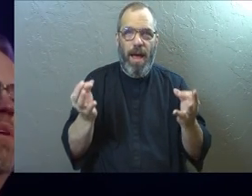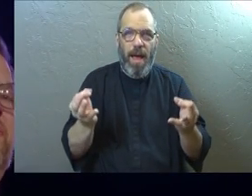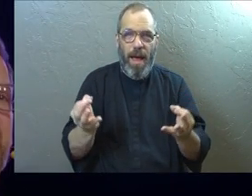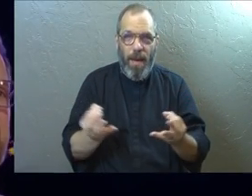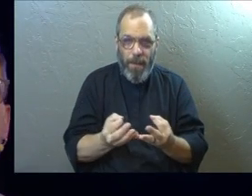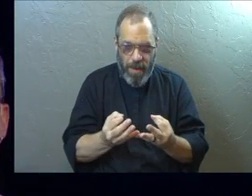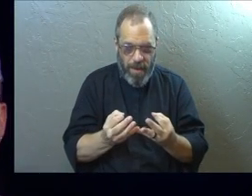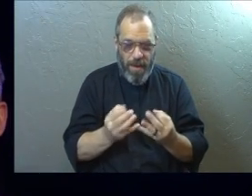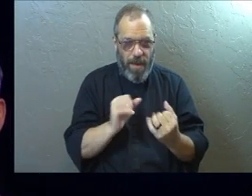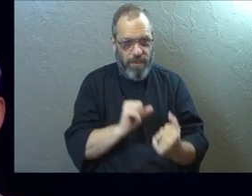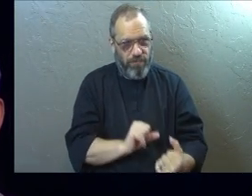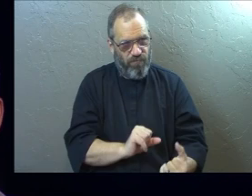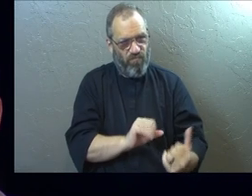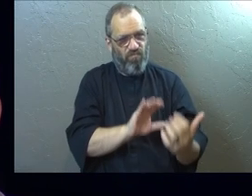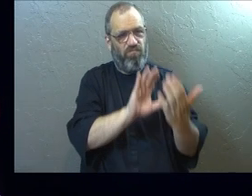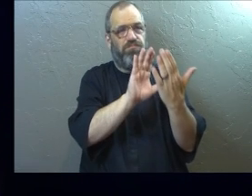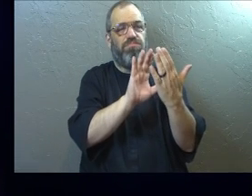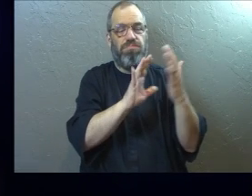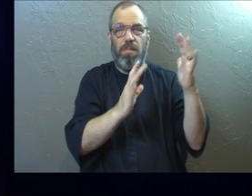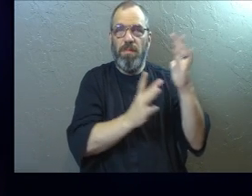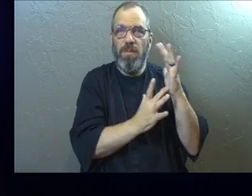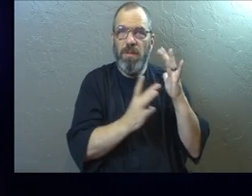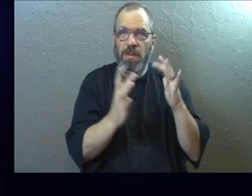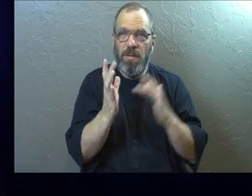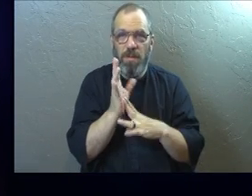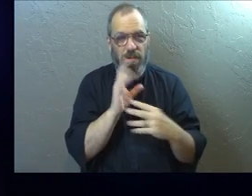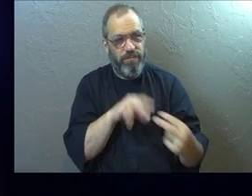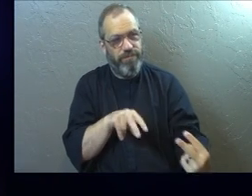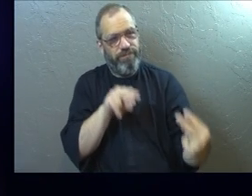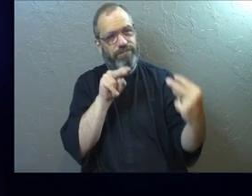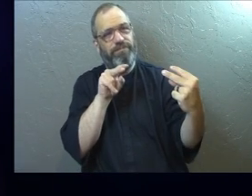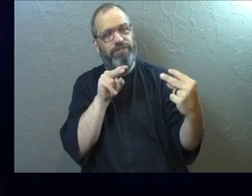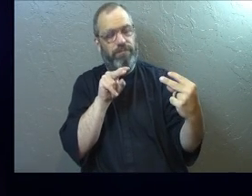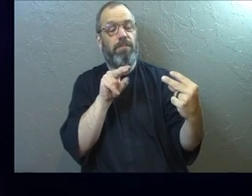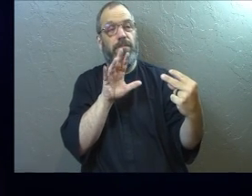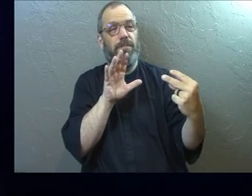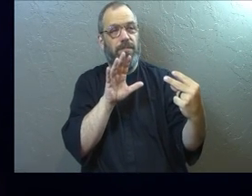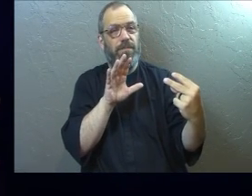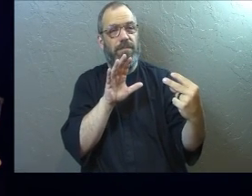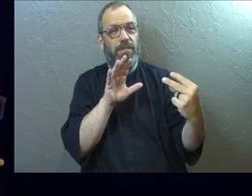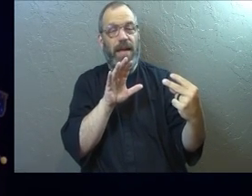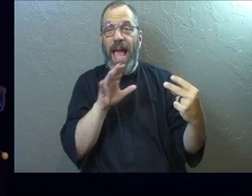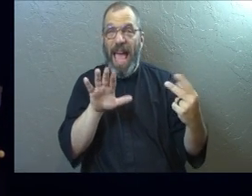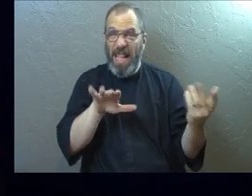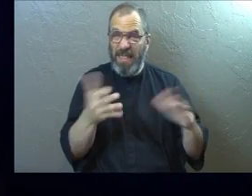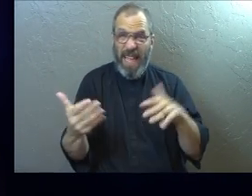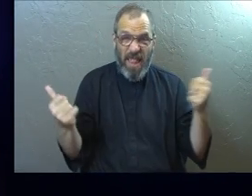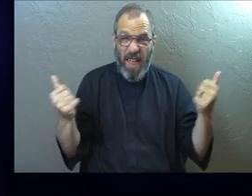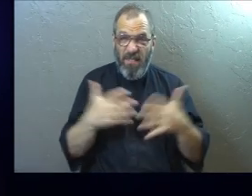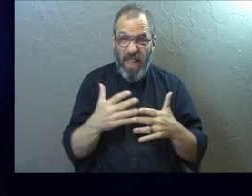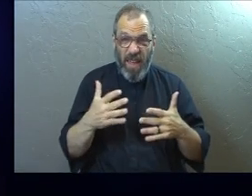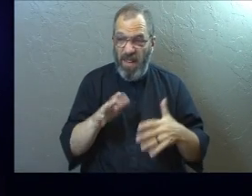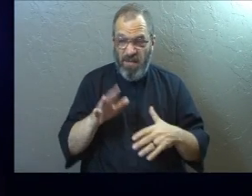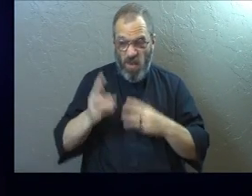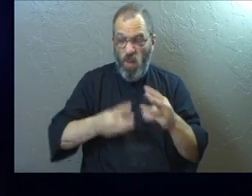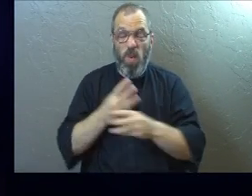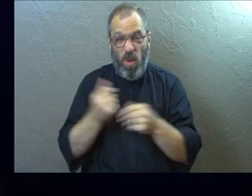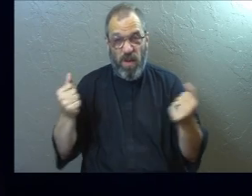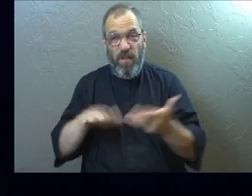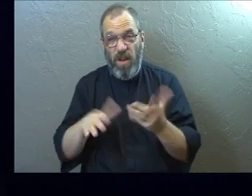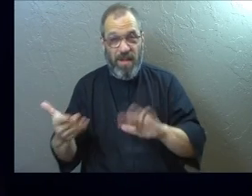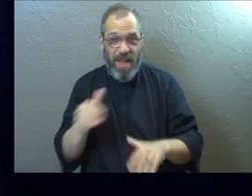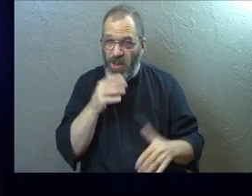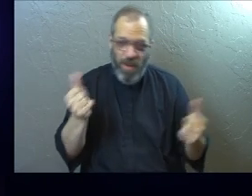You will be face-to-face with Jesus. And you don't have to fear death like the rest of the world fears death.